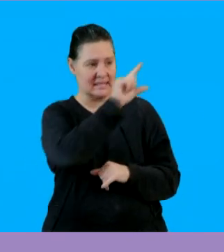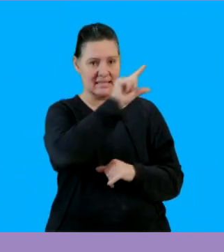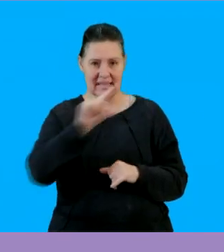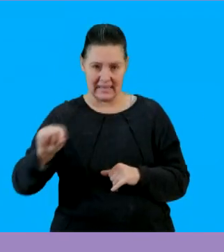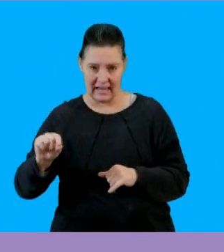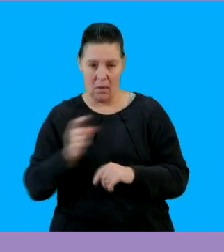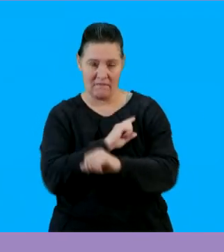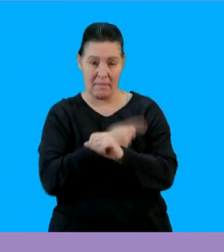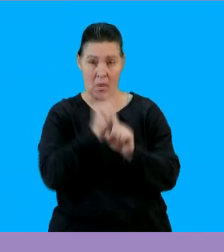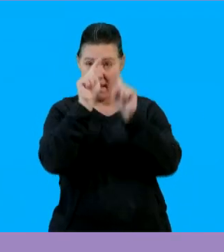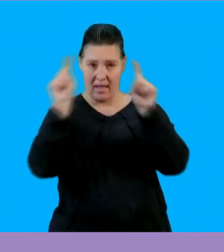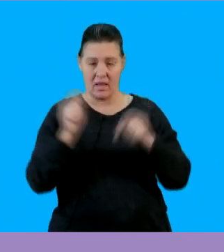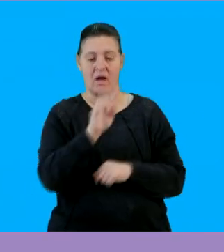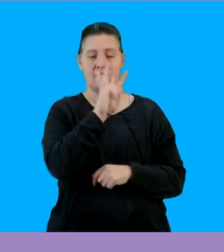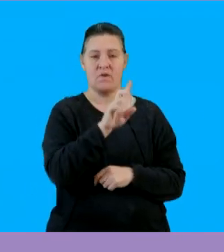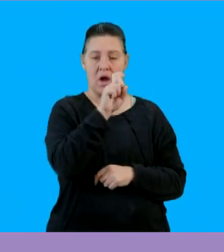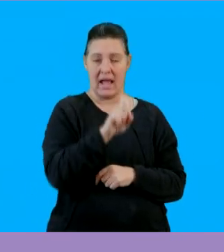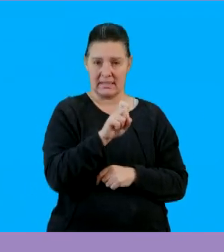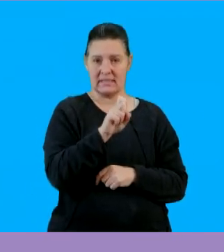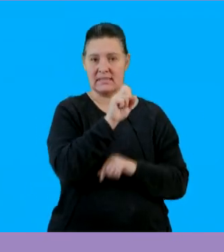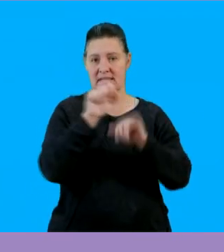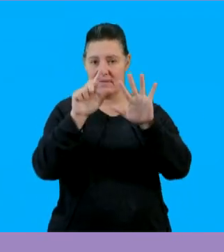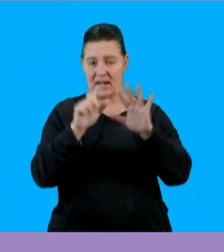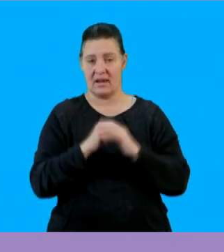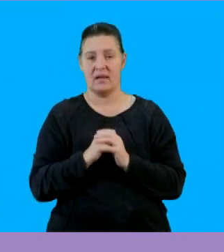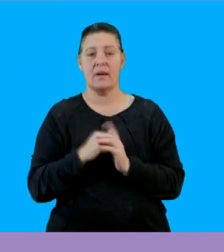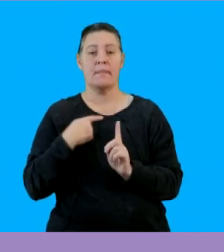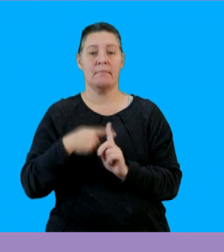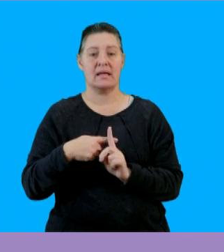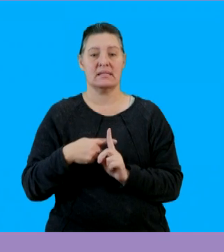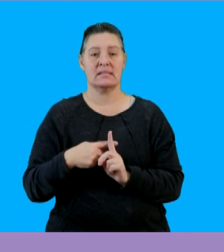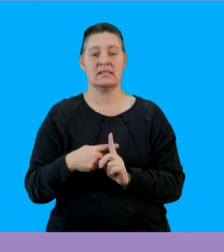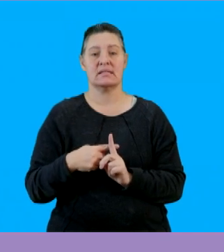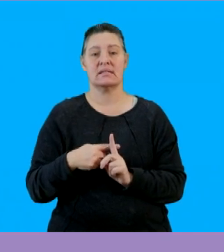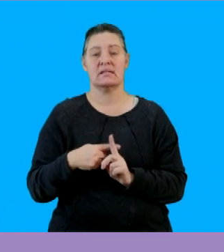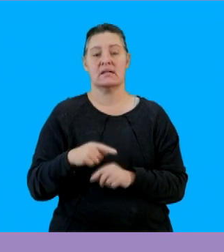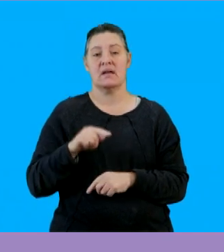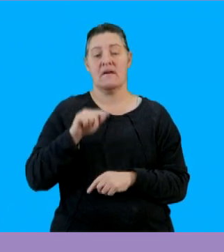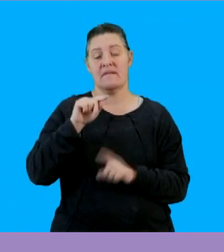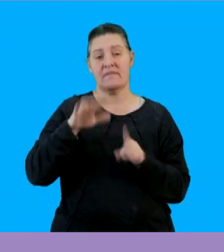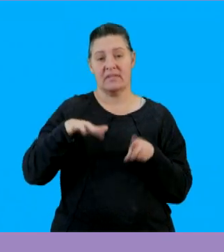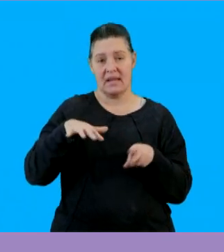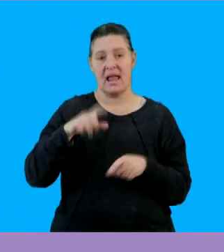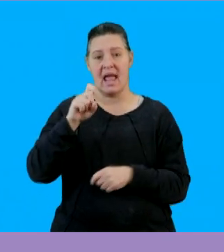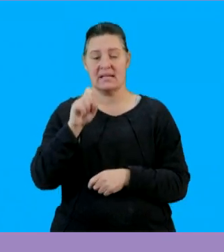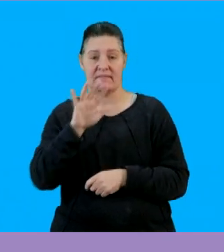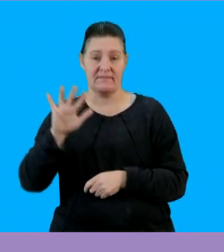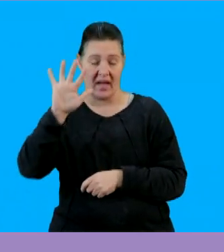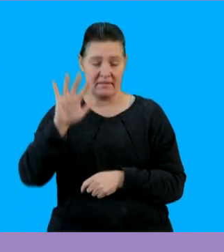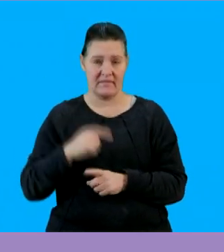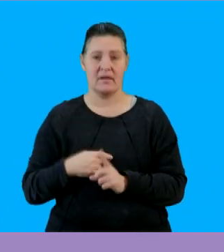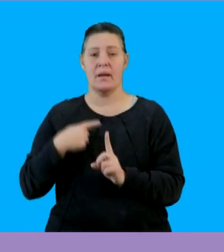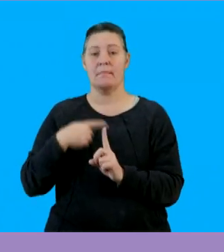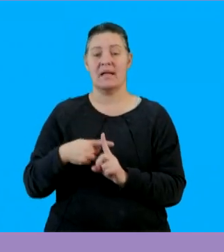properly in descending order of powers that is 4 x exponent 7 plus 15 x exponent